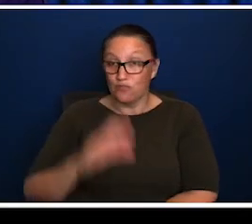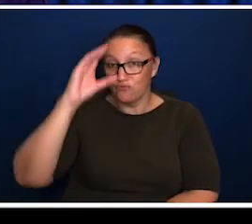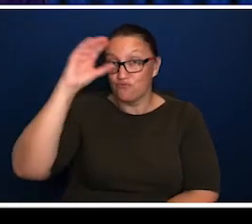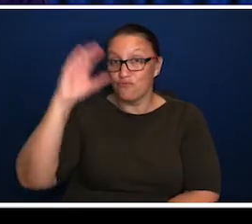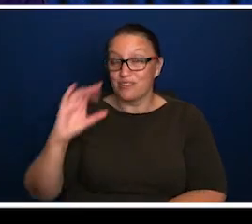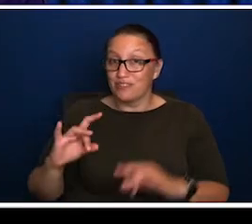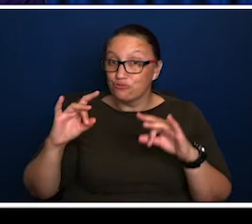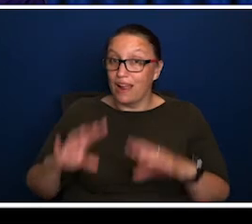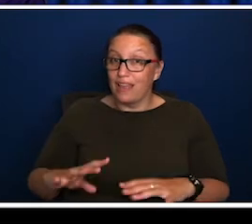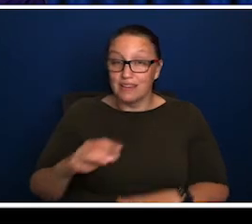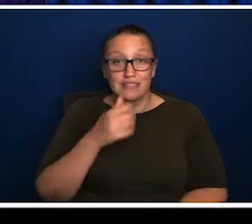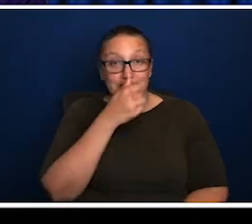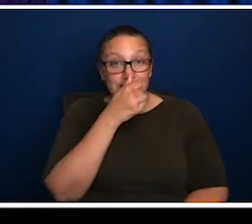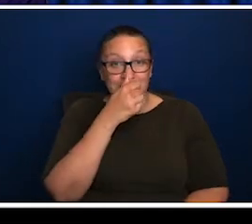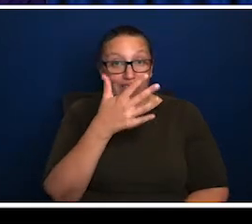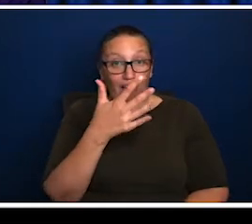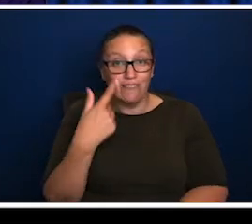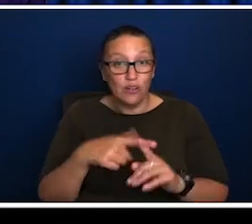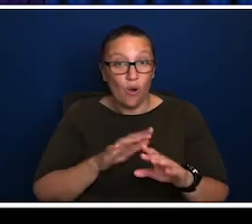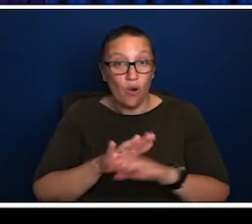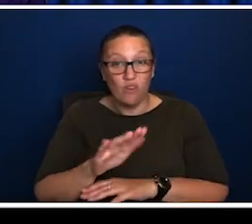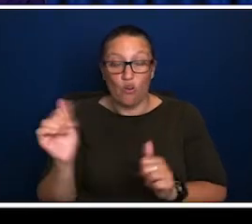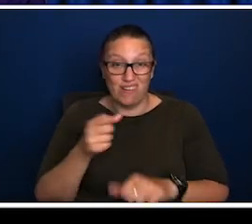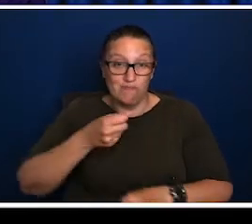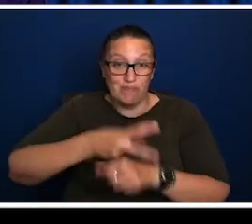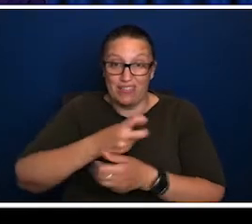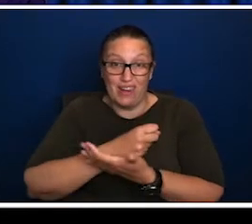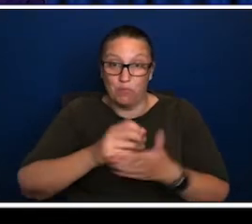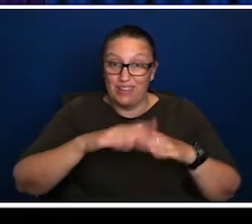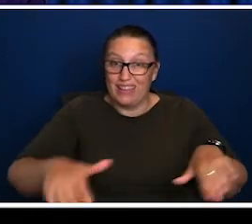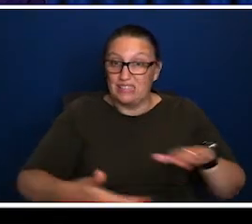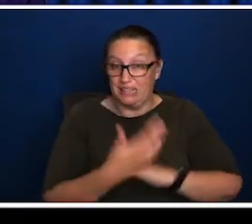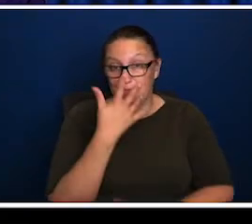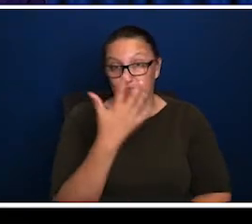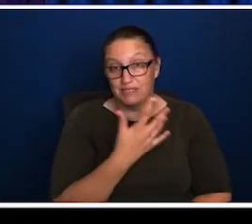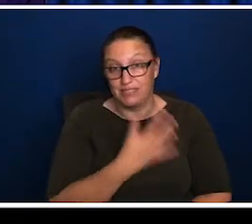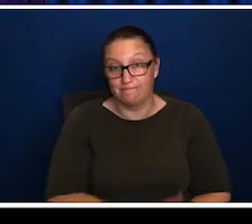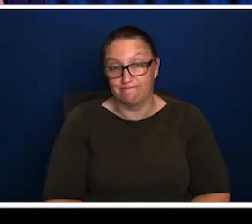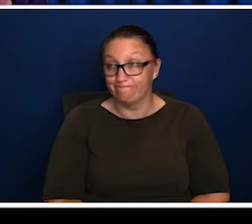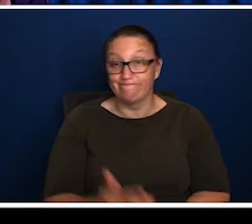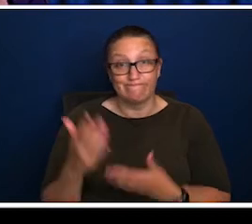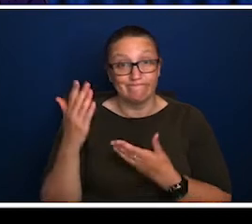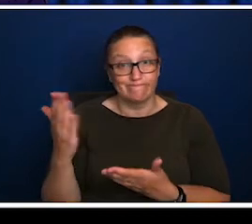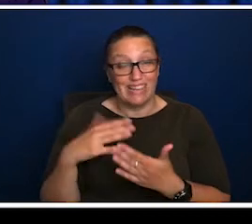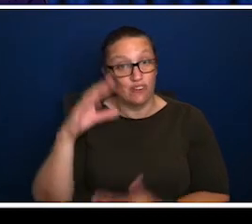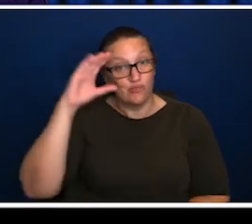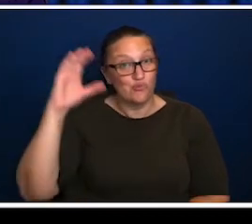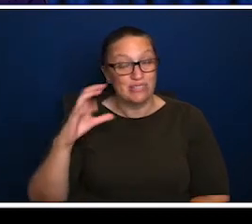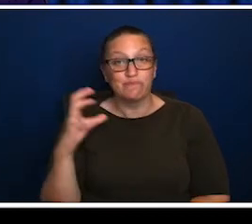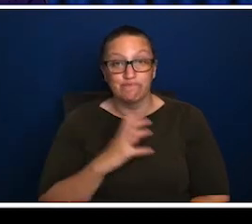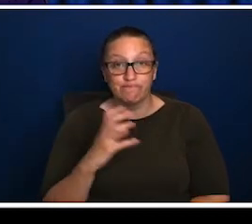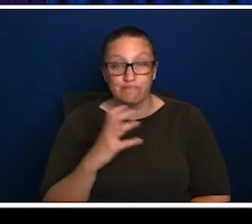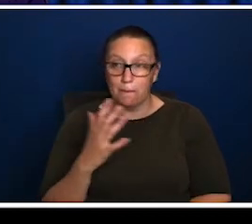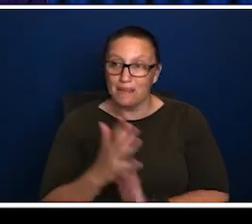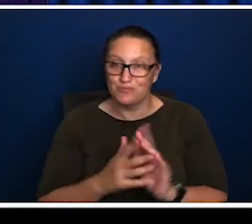age and education opportunity. So a lot of regional Australia now is in a position where people aged 65 and over already outnumber kids under the age of